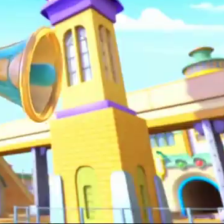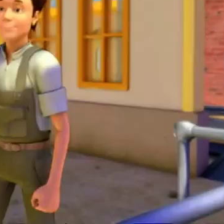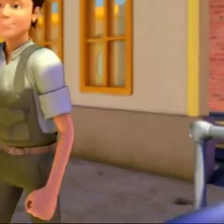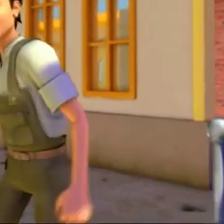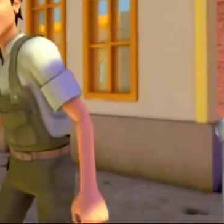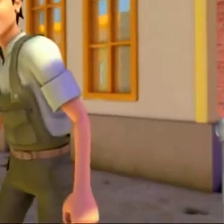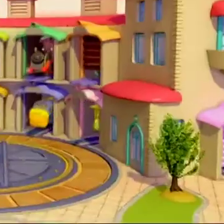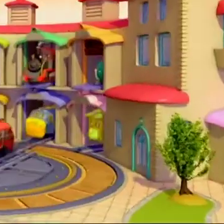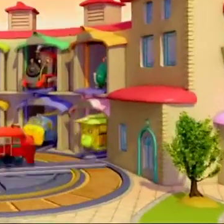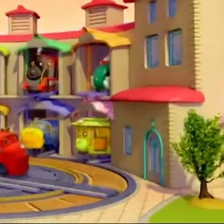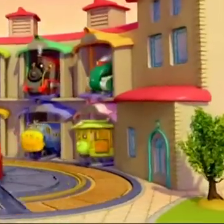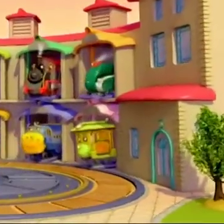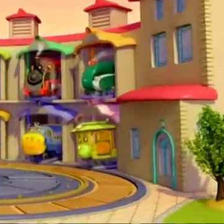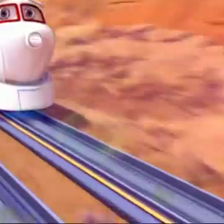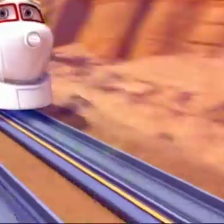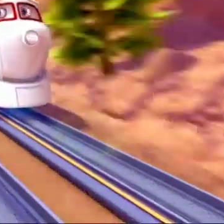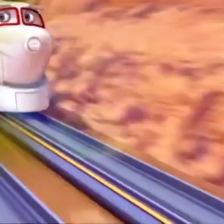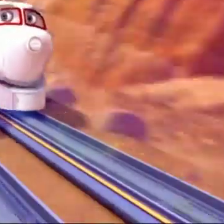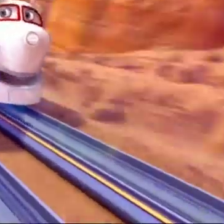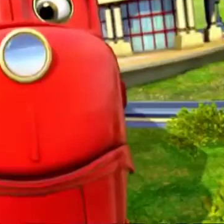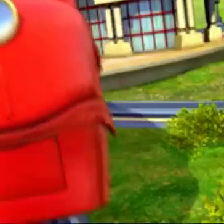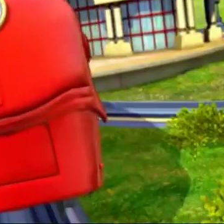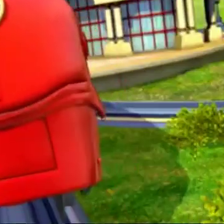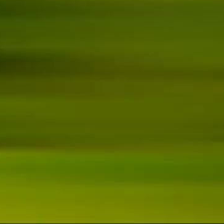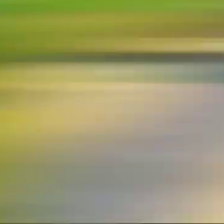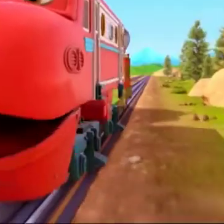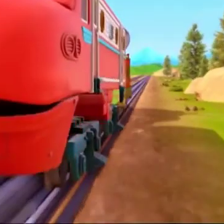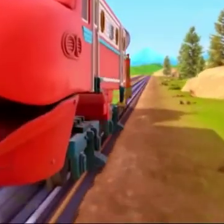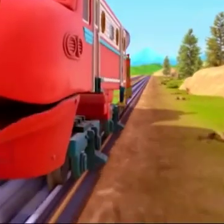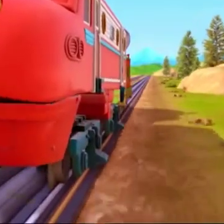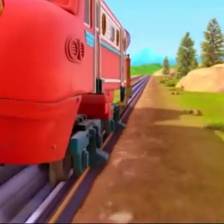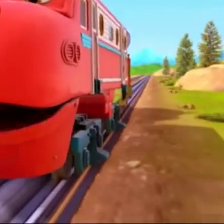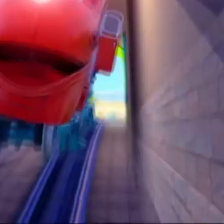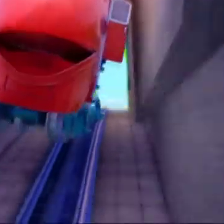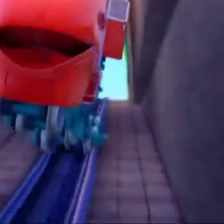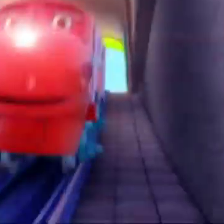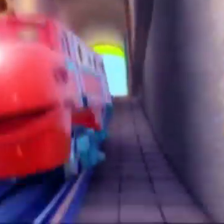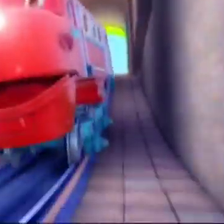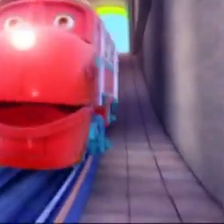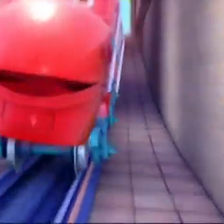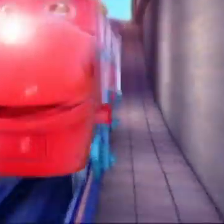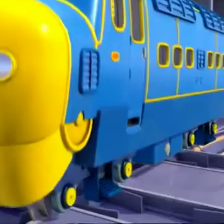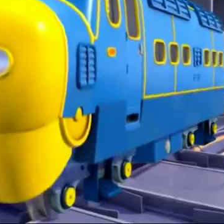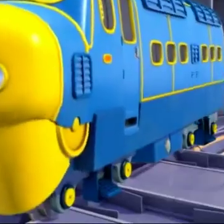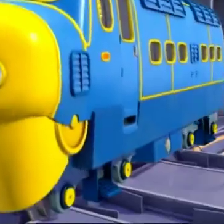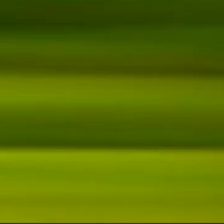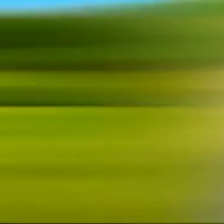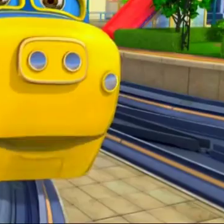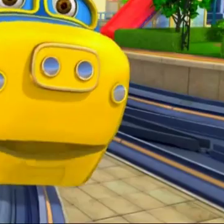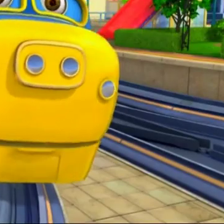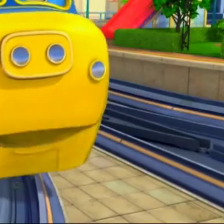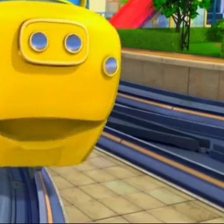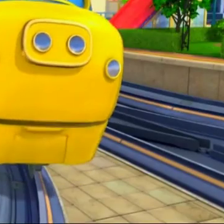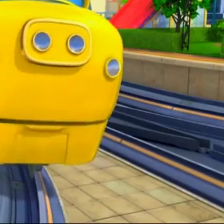know Go get grubby get grubby You don't know-Rail! Brewster!